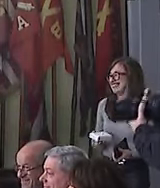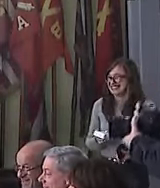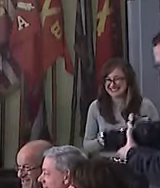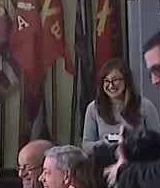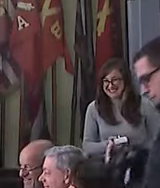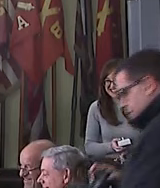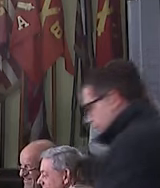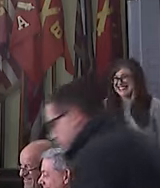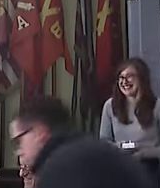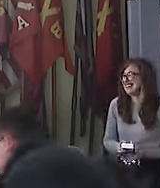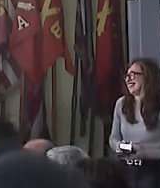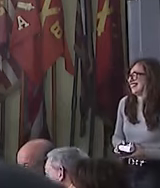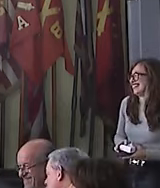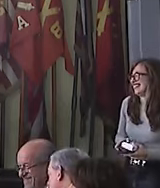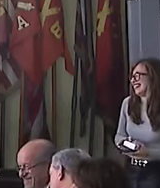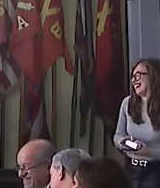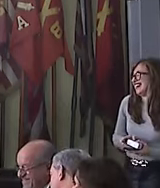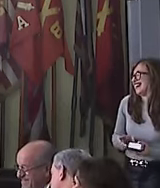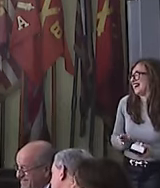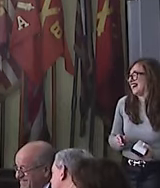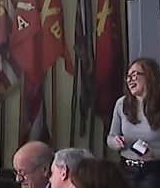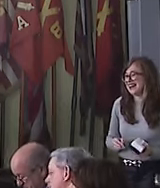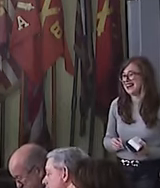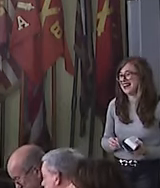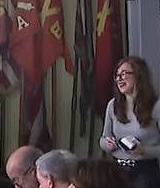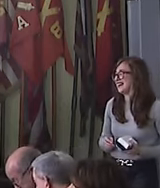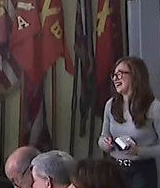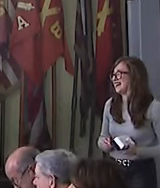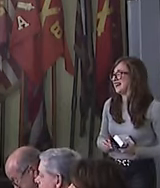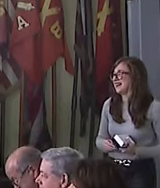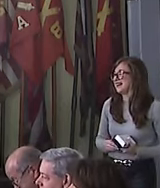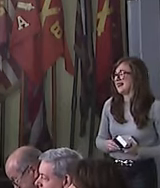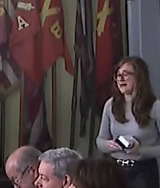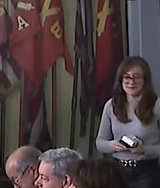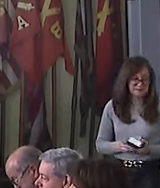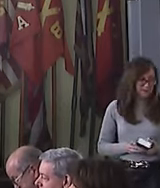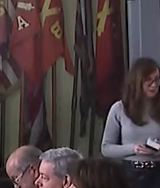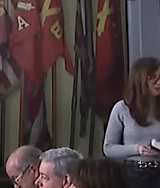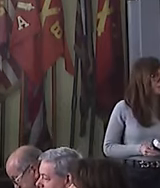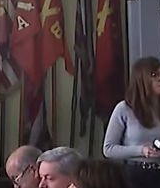out of shell for the first time in 30 years. It looks good.